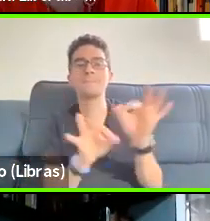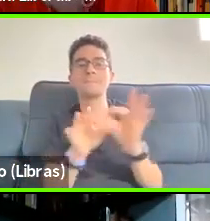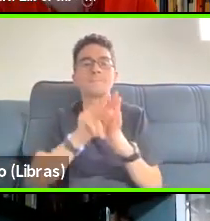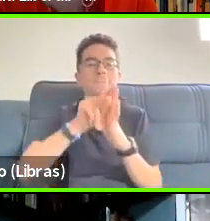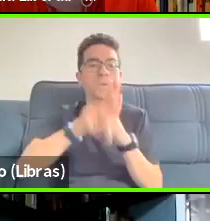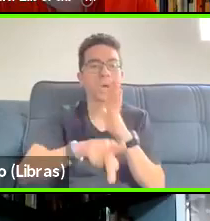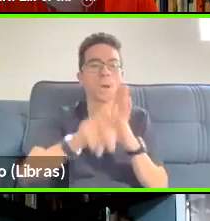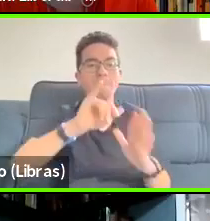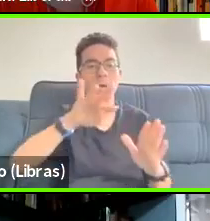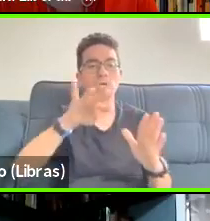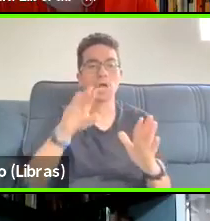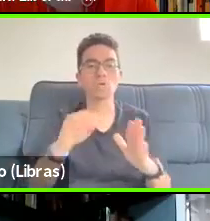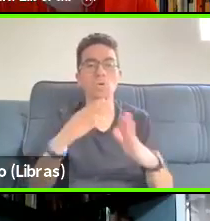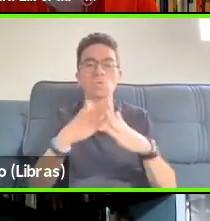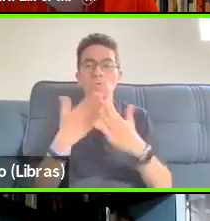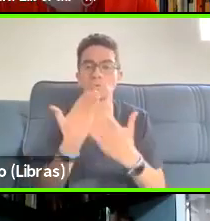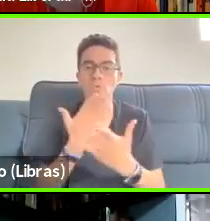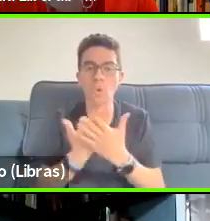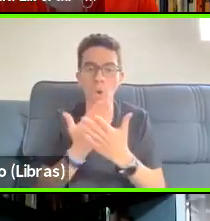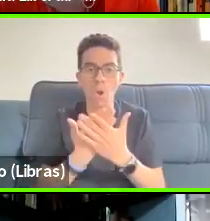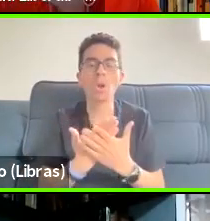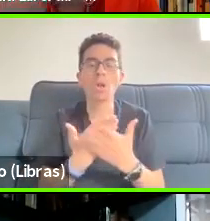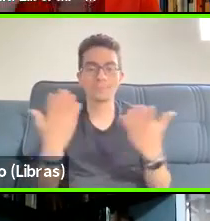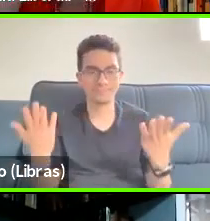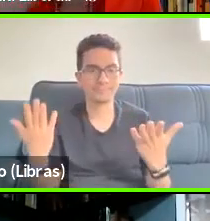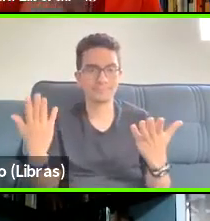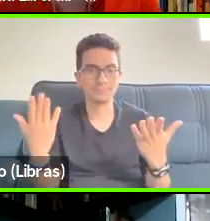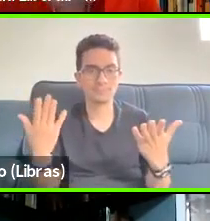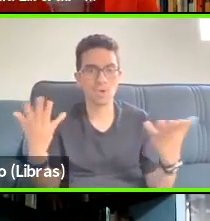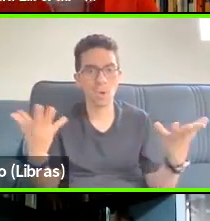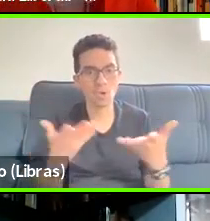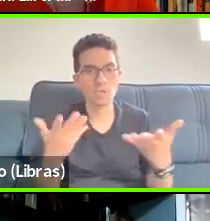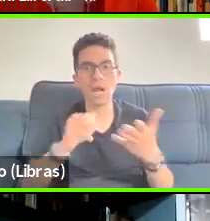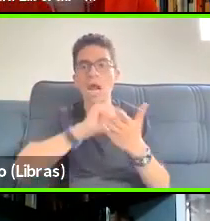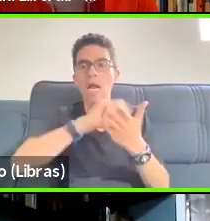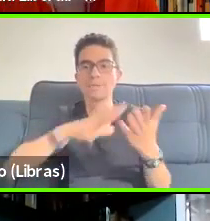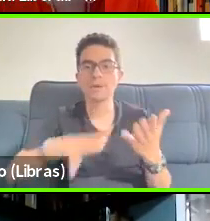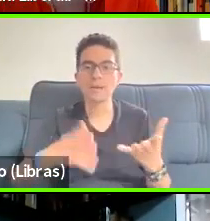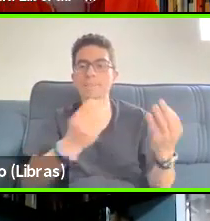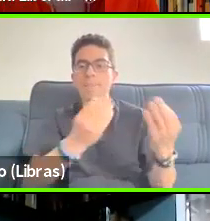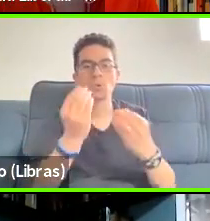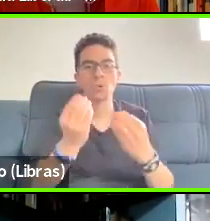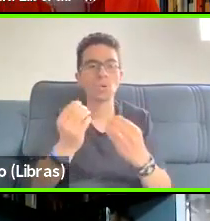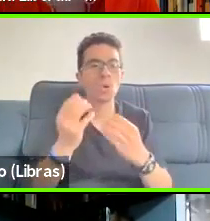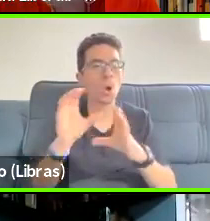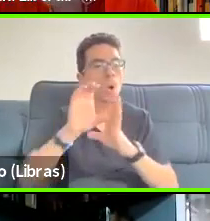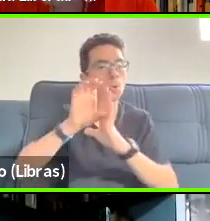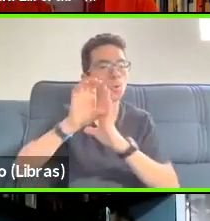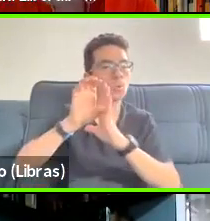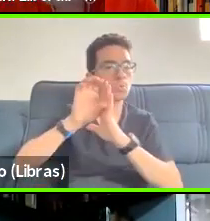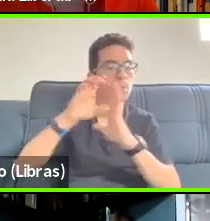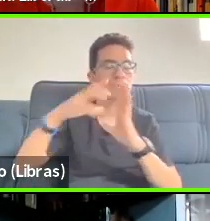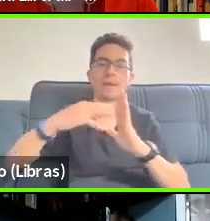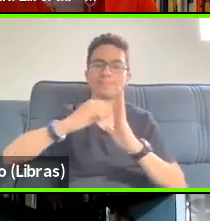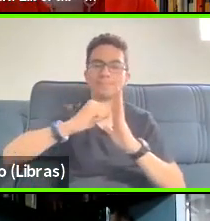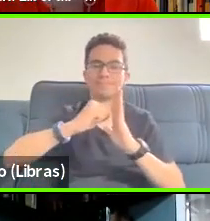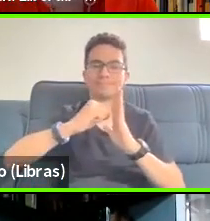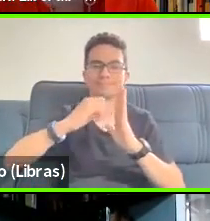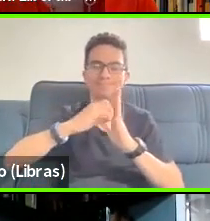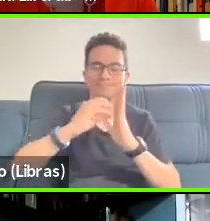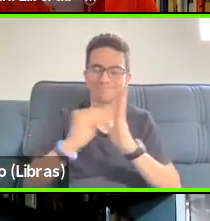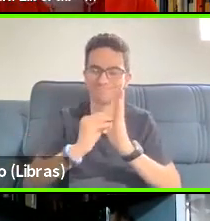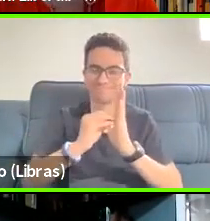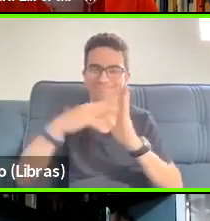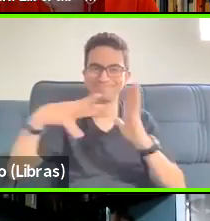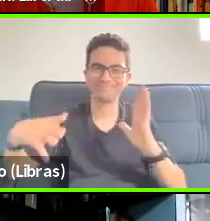part of looking at the extracurricular activity of spoken word. As Anna did with UW is, is a, is a development of that and thinking